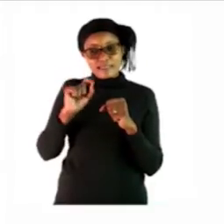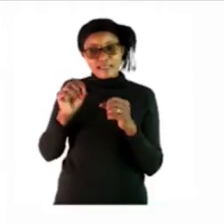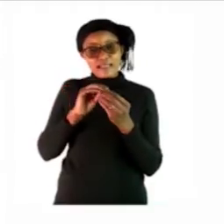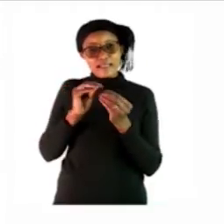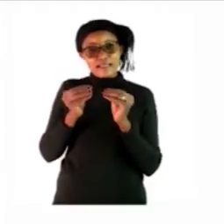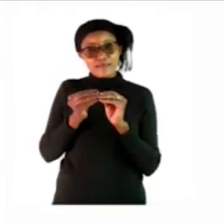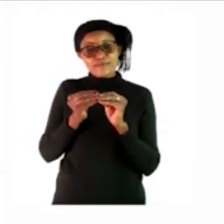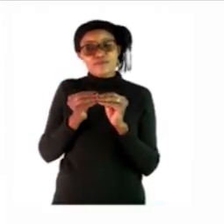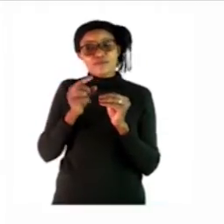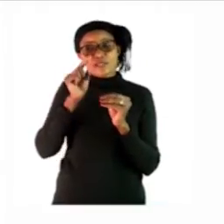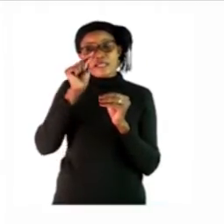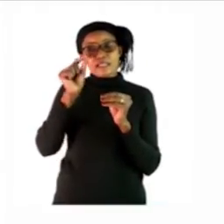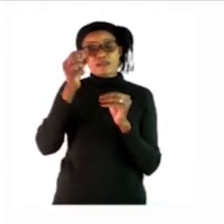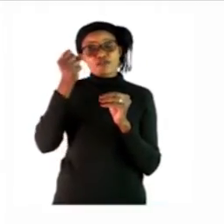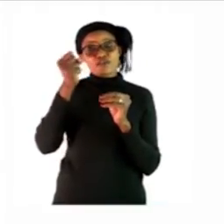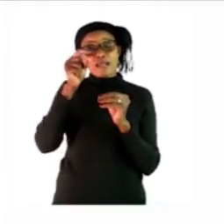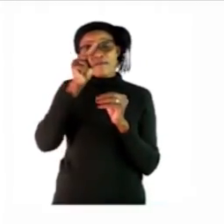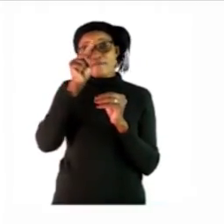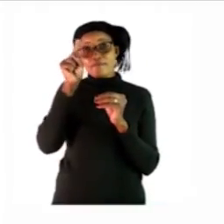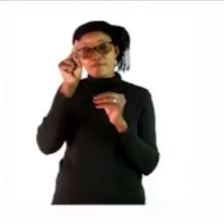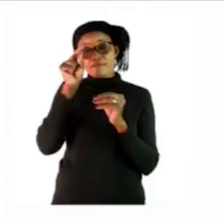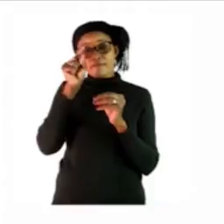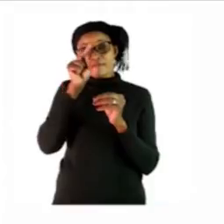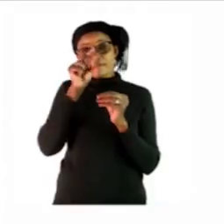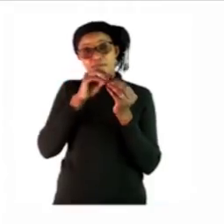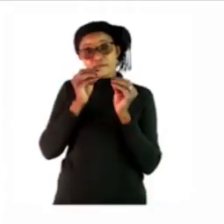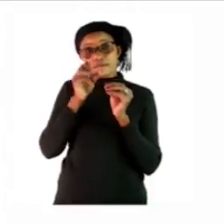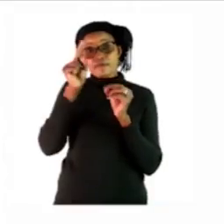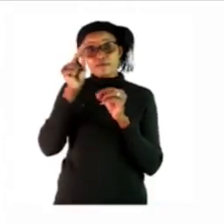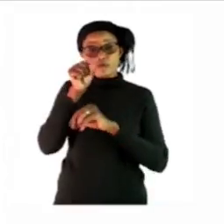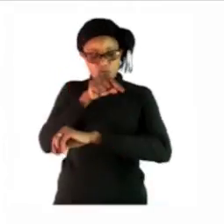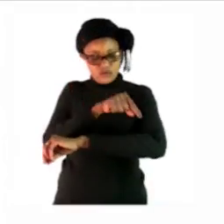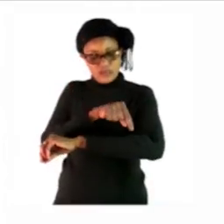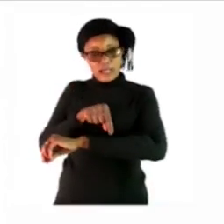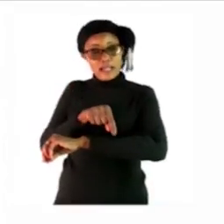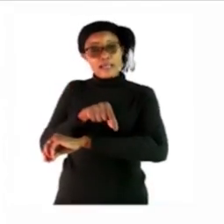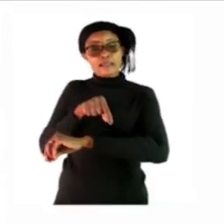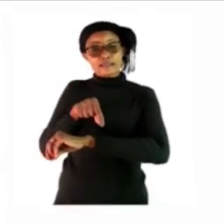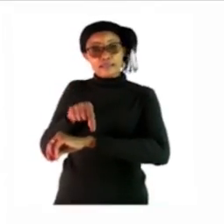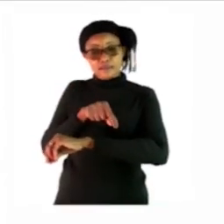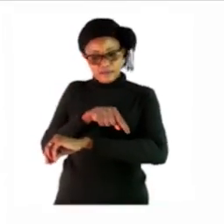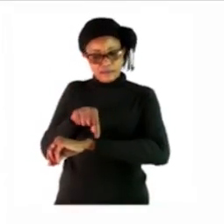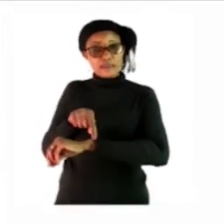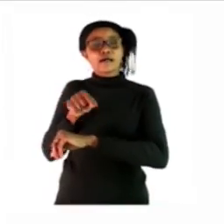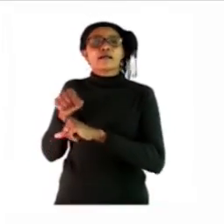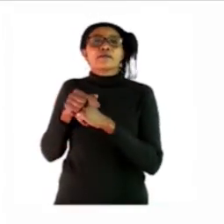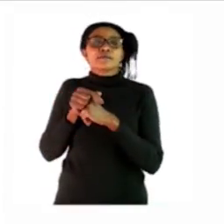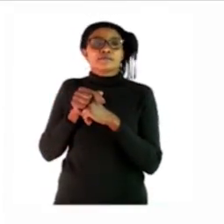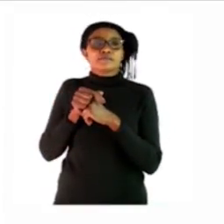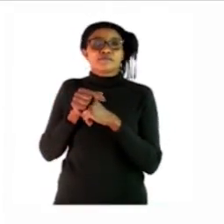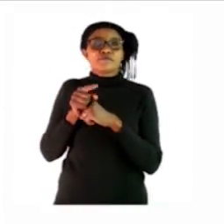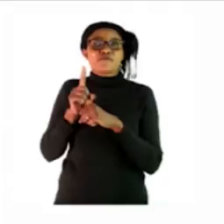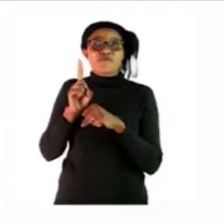that they give you you must write the numbers on the lines below on the